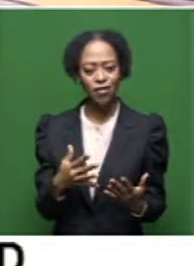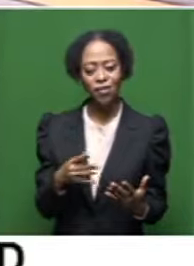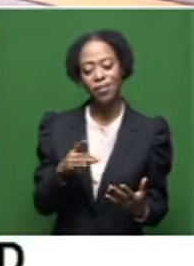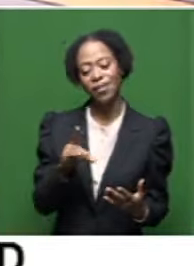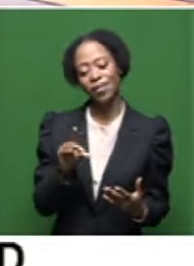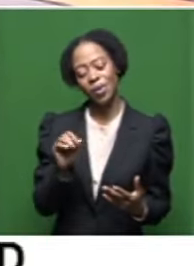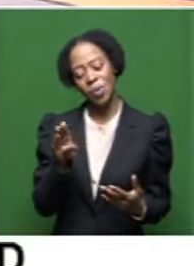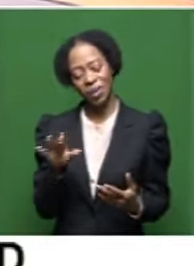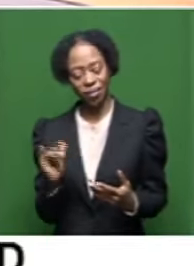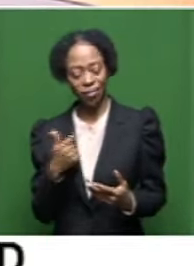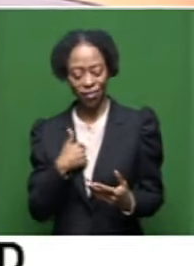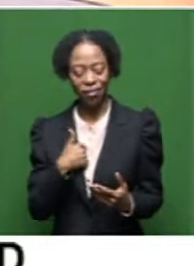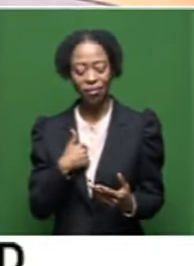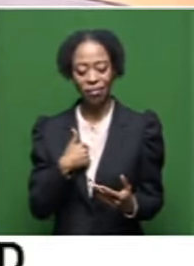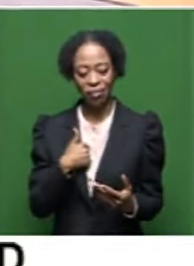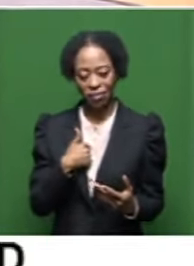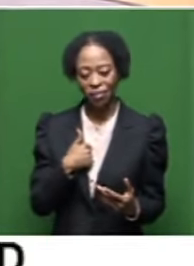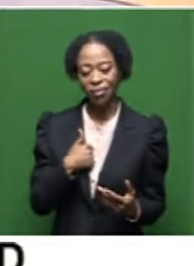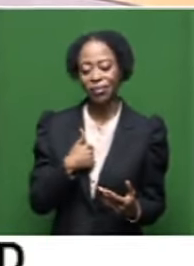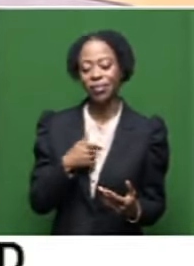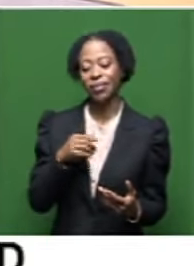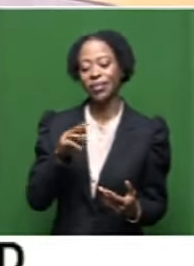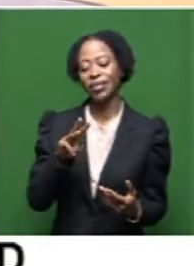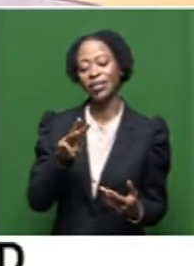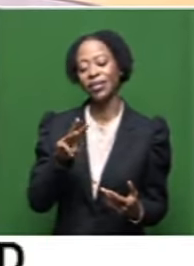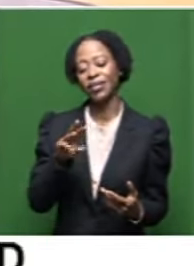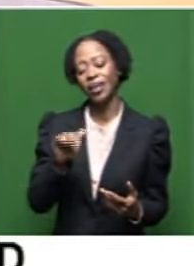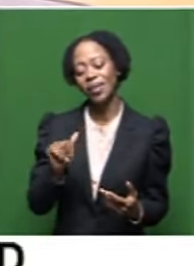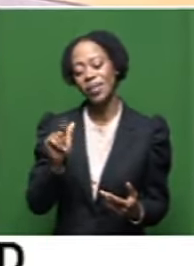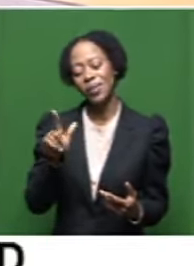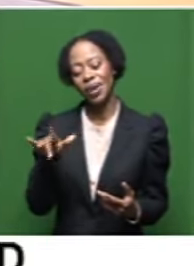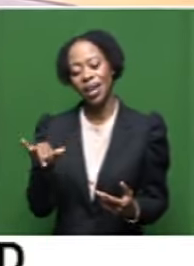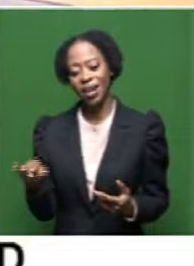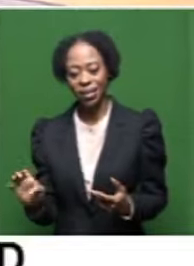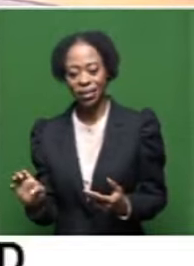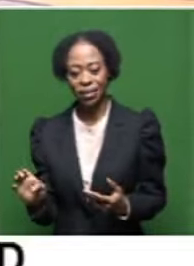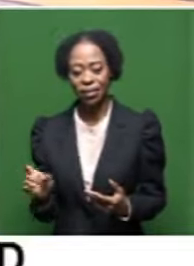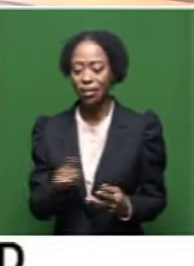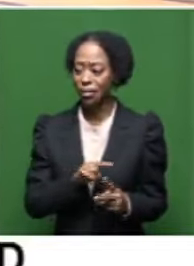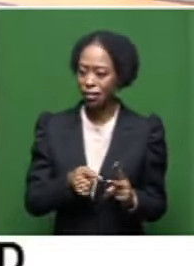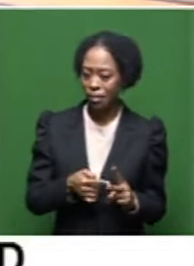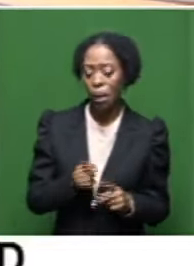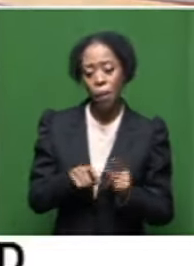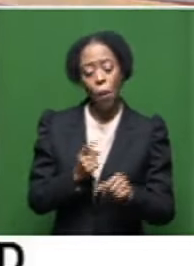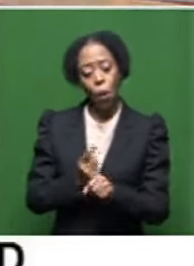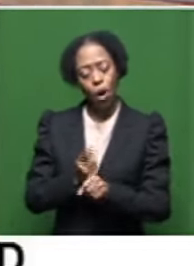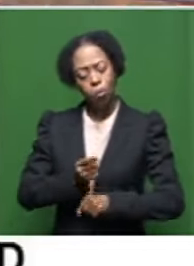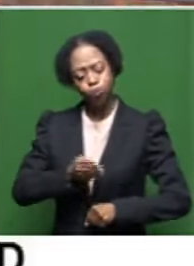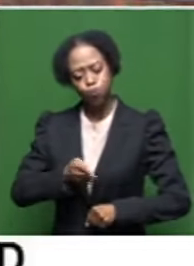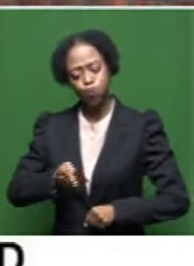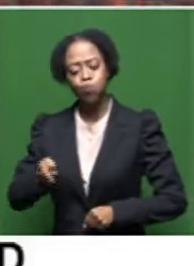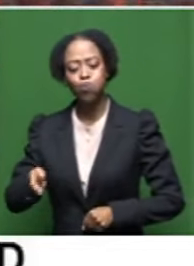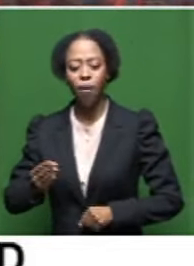Dobi. Um, I'm thinking Brawili, Hosisile, the late Brawili, Hosisile. Uh, these are people who have been there, um,